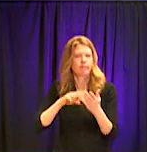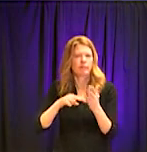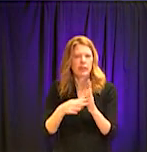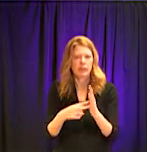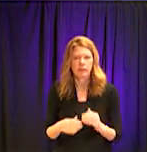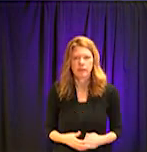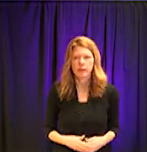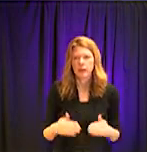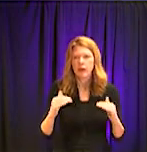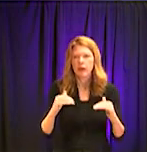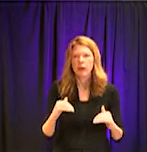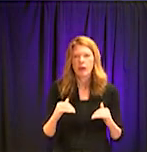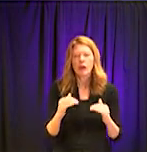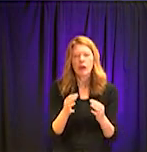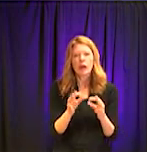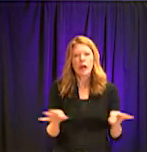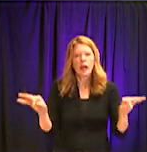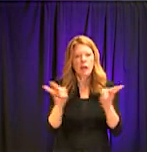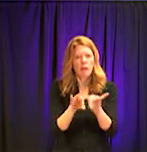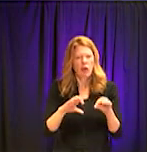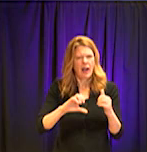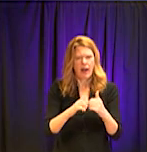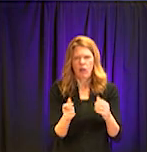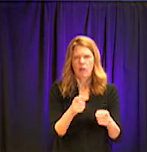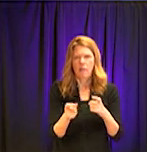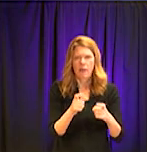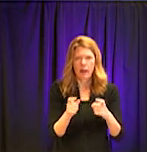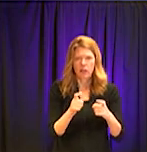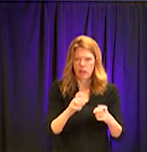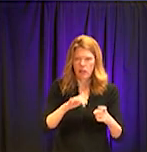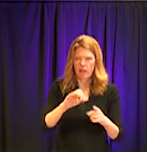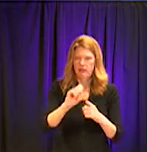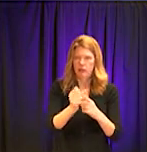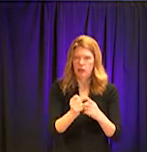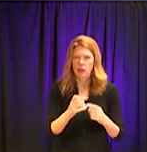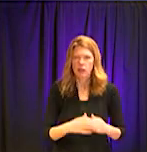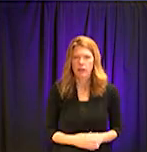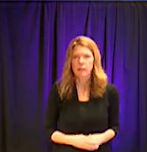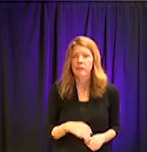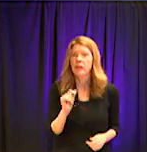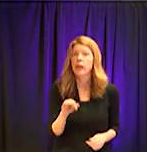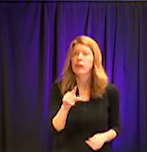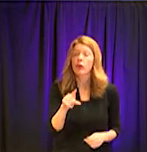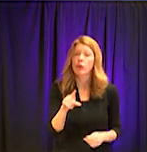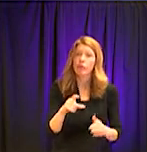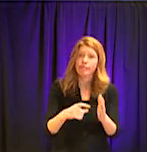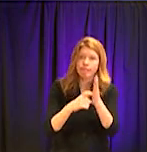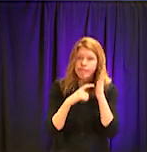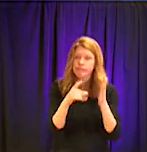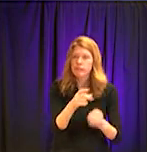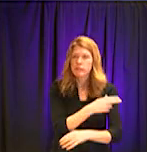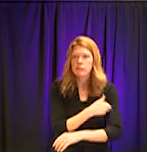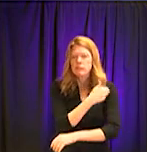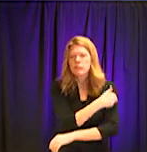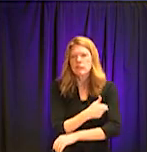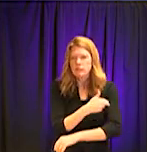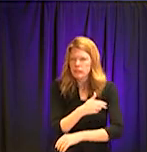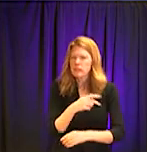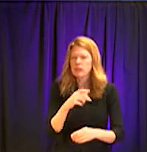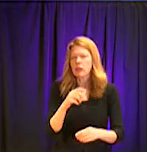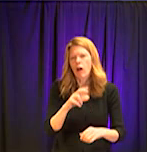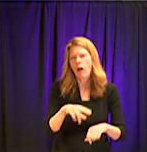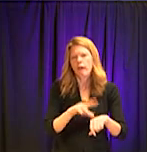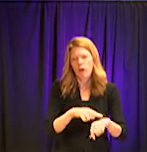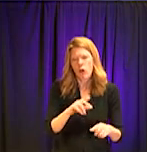we talked about how to manage this. And right now, um, of course, unless you need to be hospitalized, this is all symptomatic management,